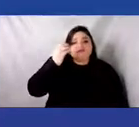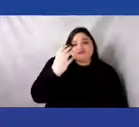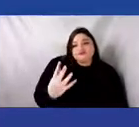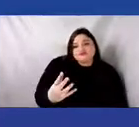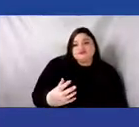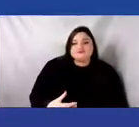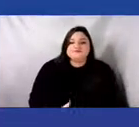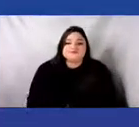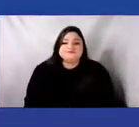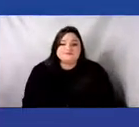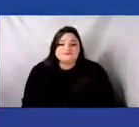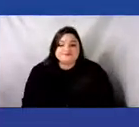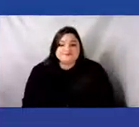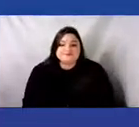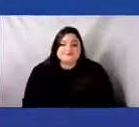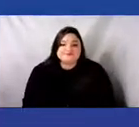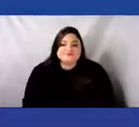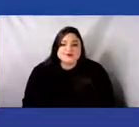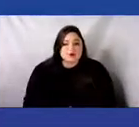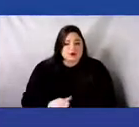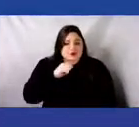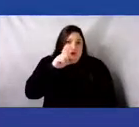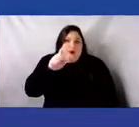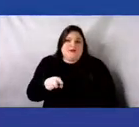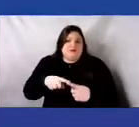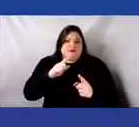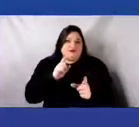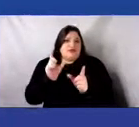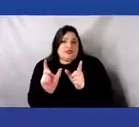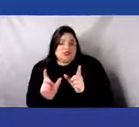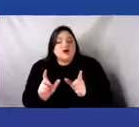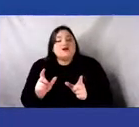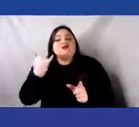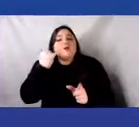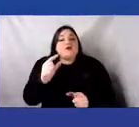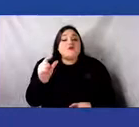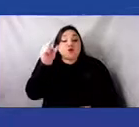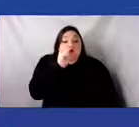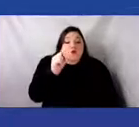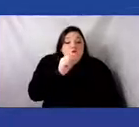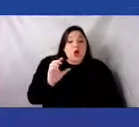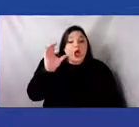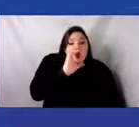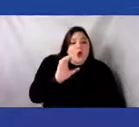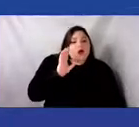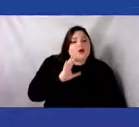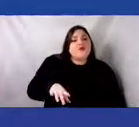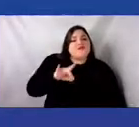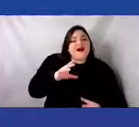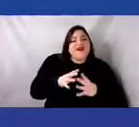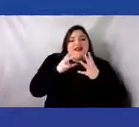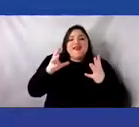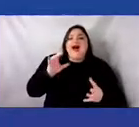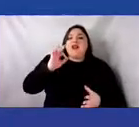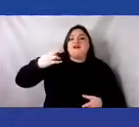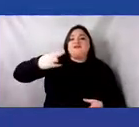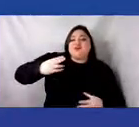If you Google these nations, you can find their contact info and a lot of other historical information